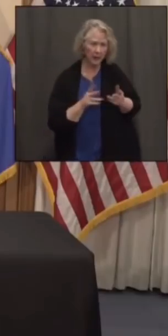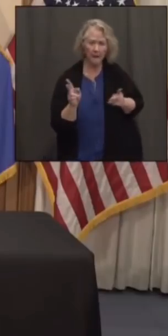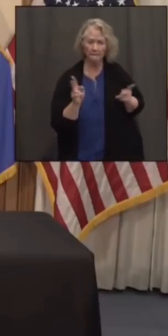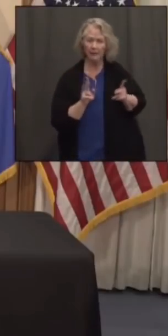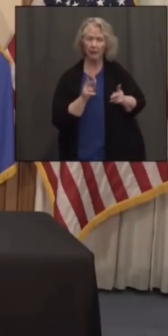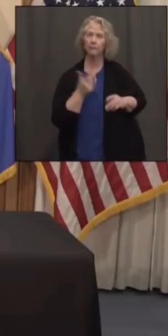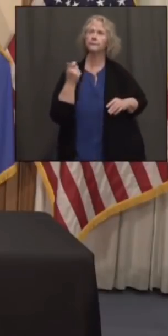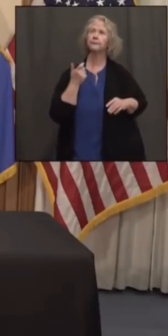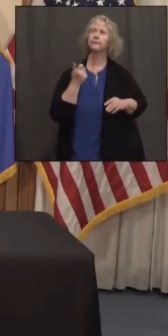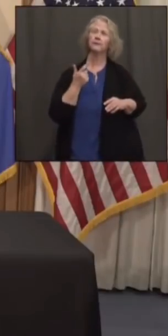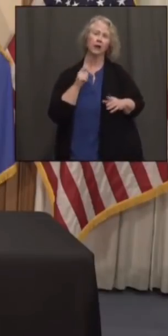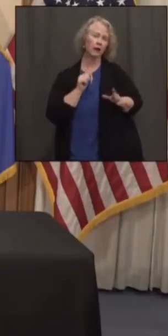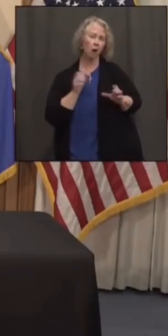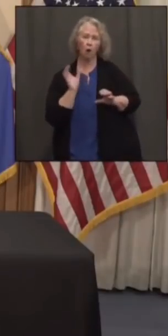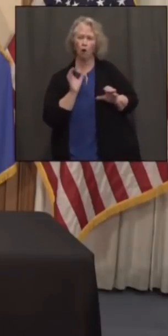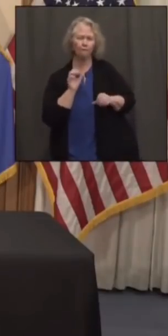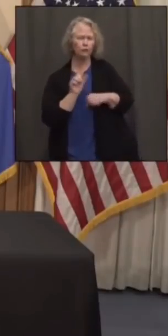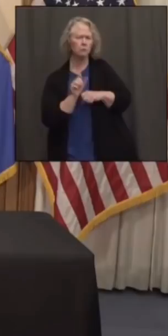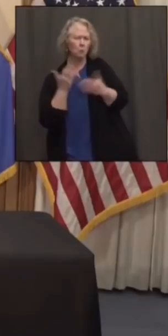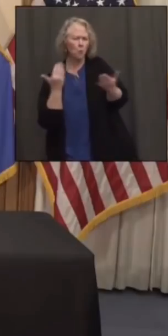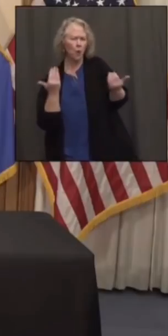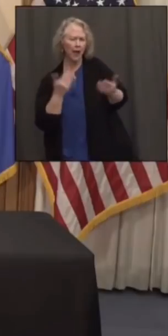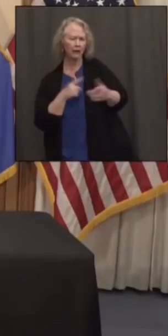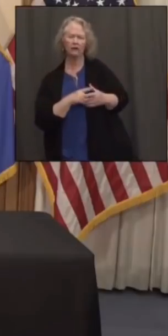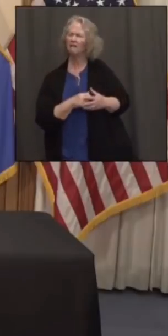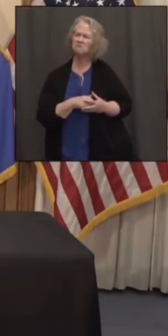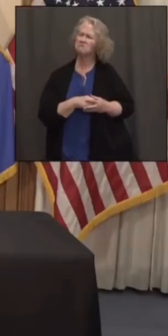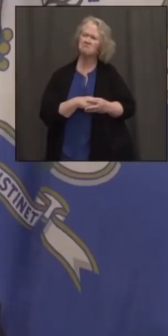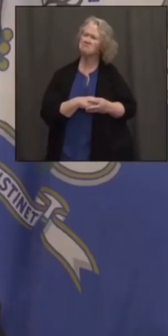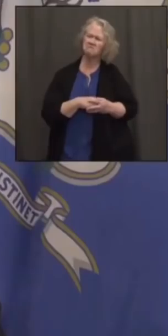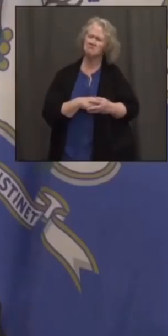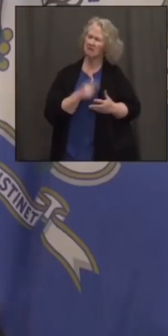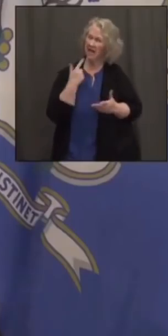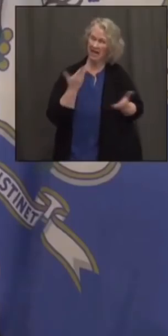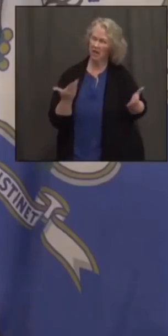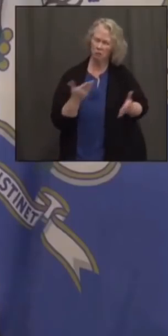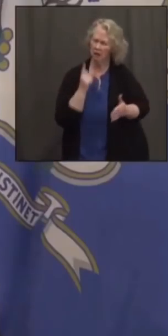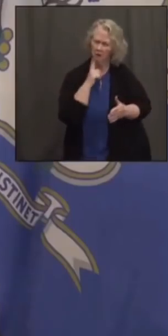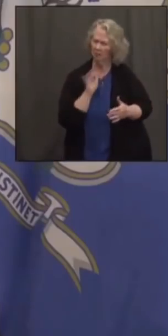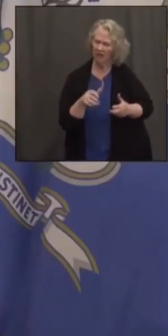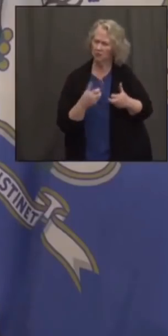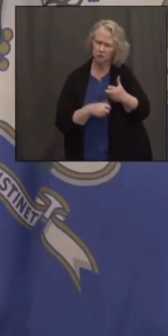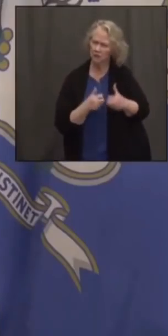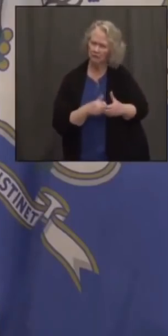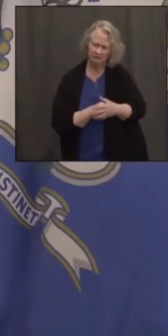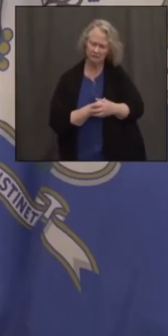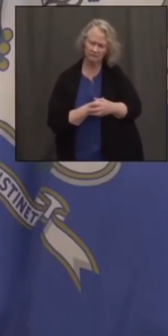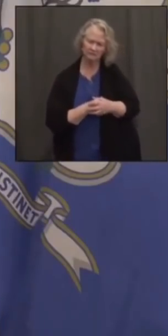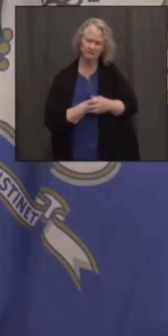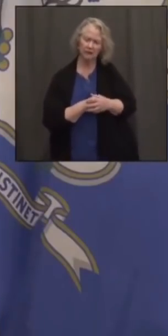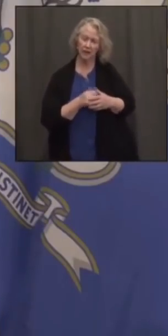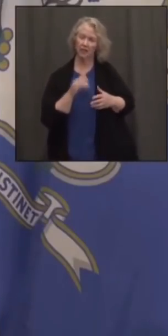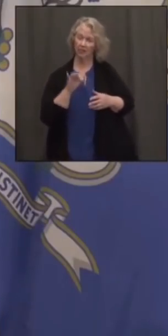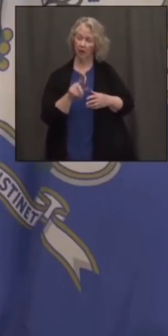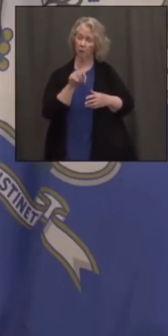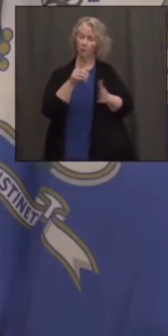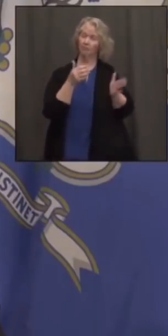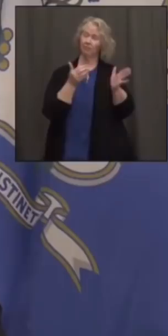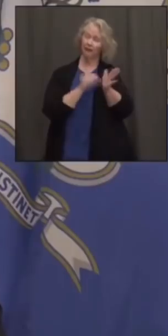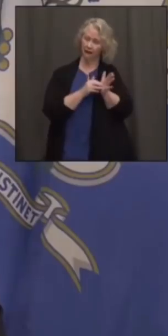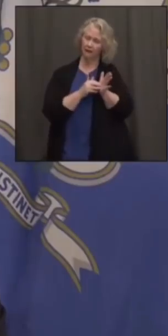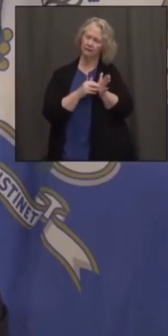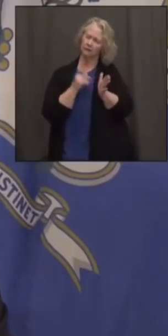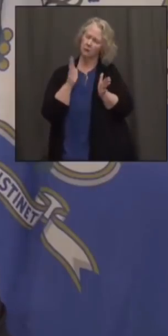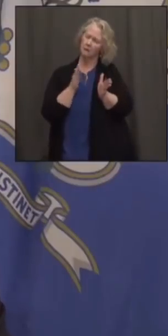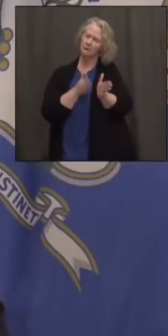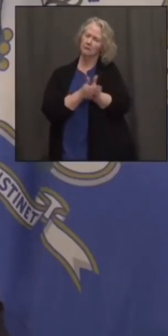collecting unemployment? I don't think that's as big a problem. Our $1,000 is meant to help people. Maybe